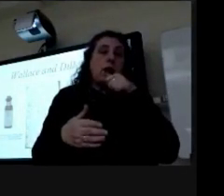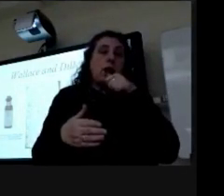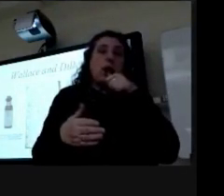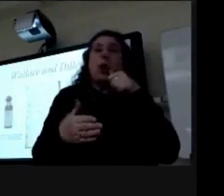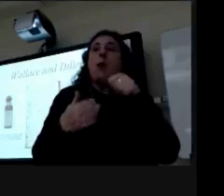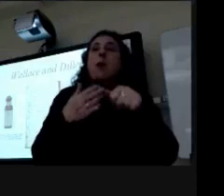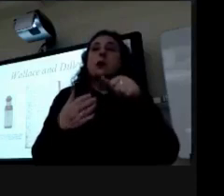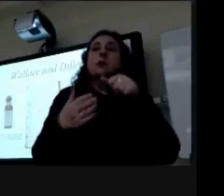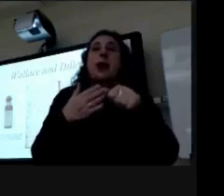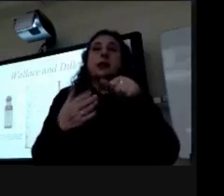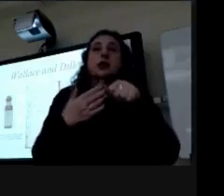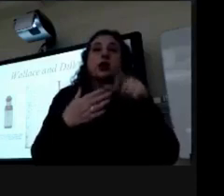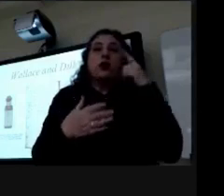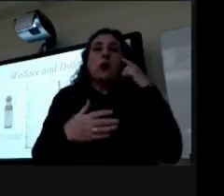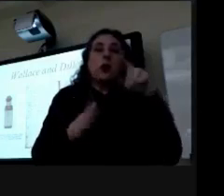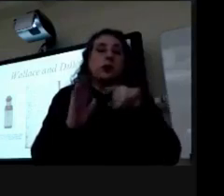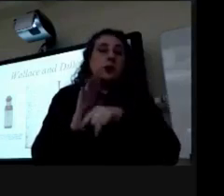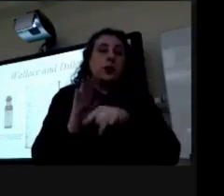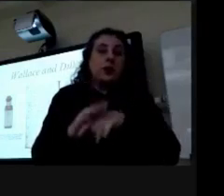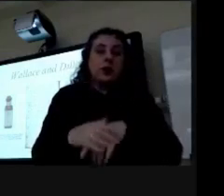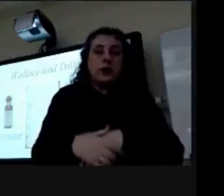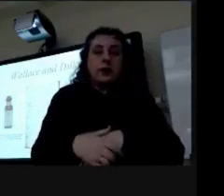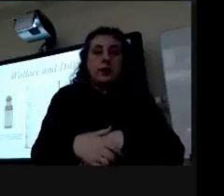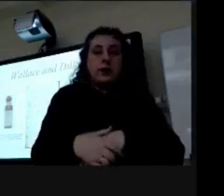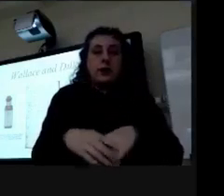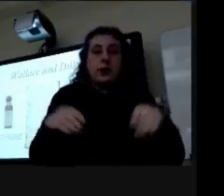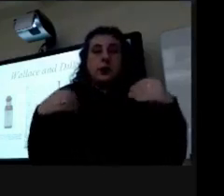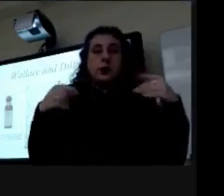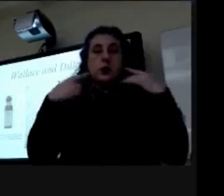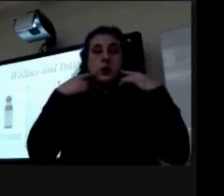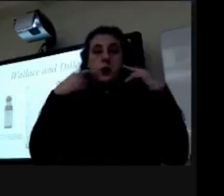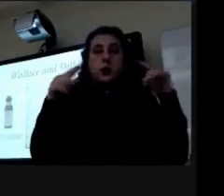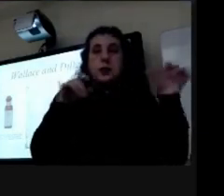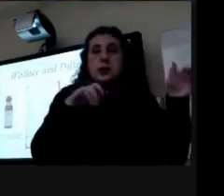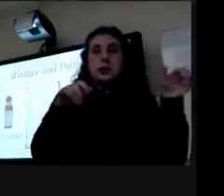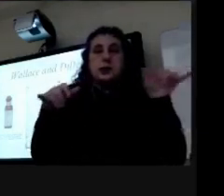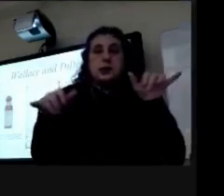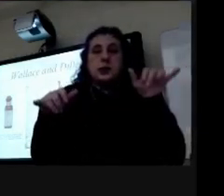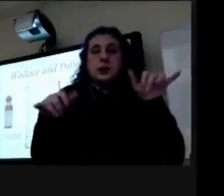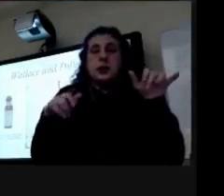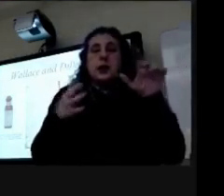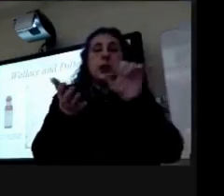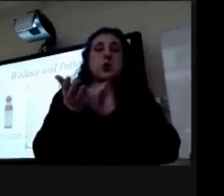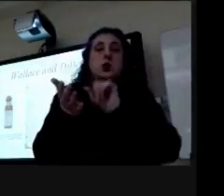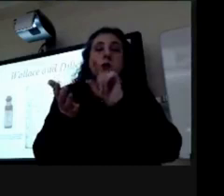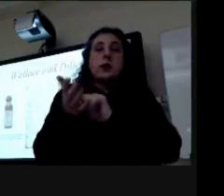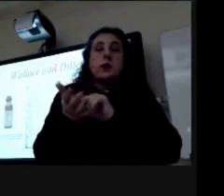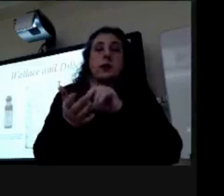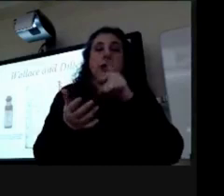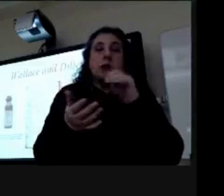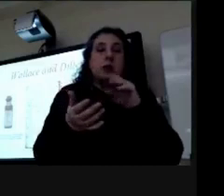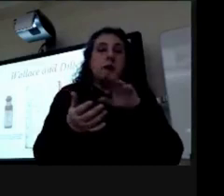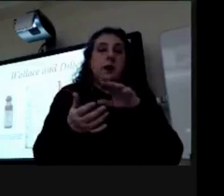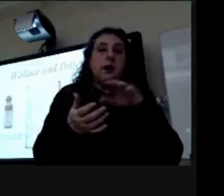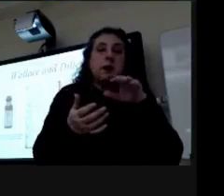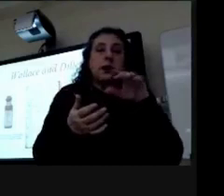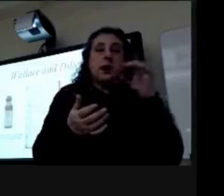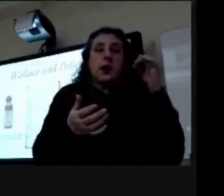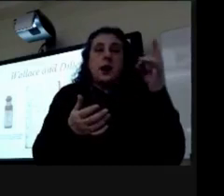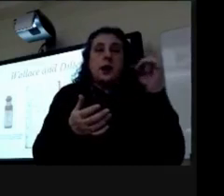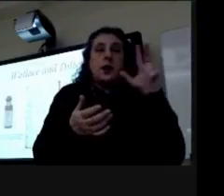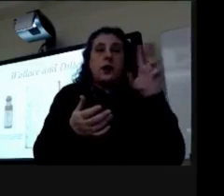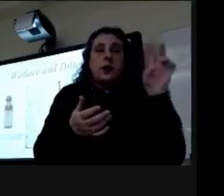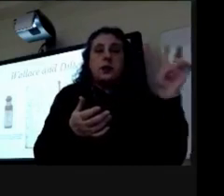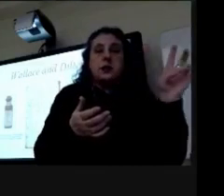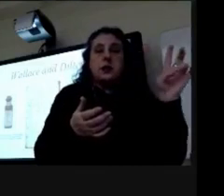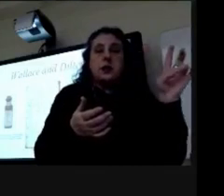in 1844 the store was announced in the same journal on september 23rd 1837 and they